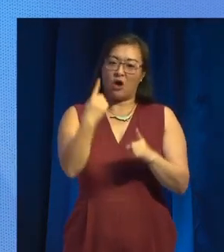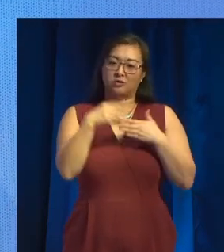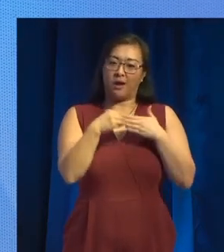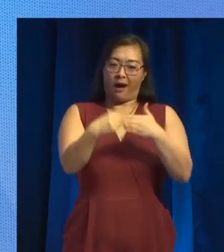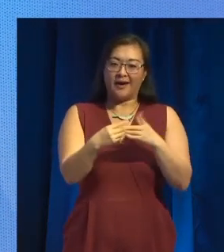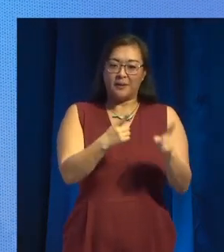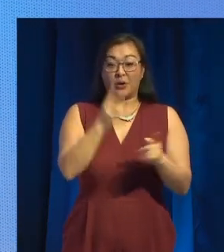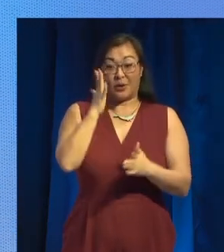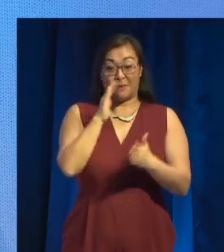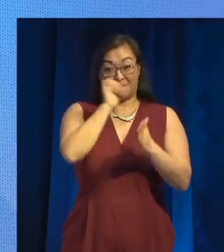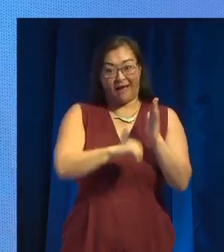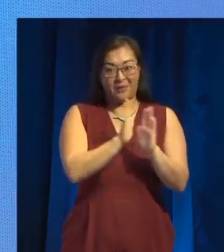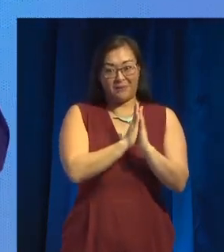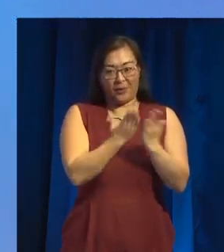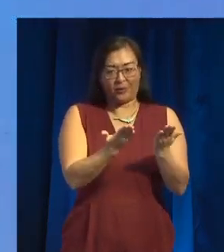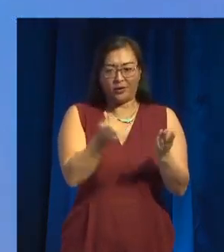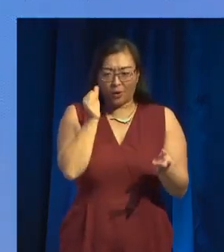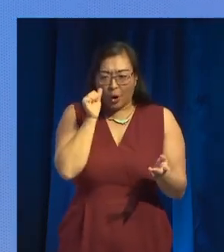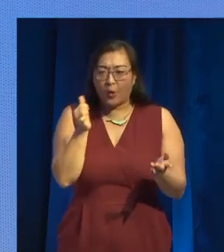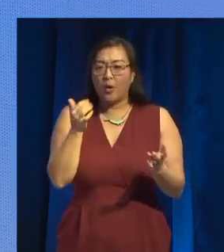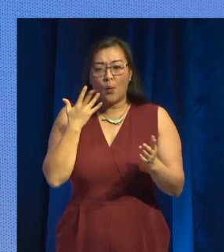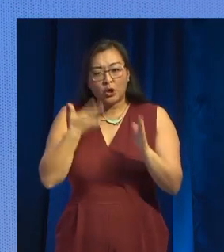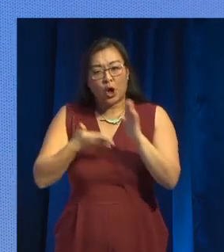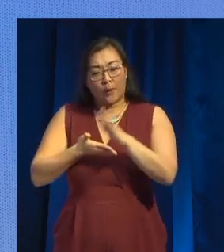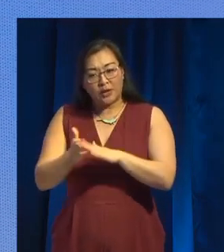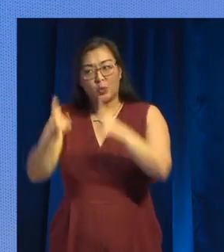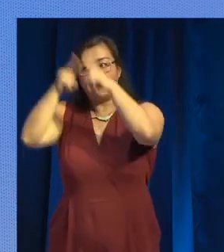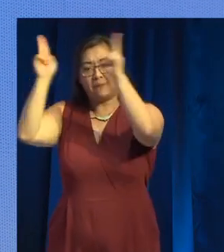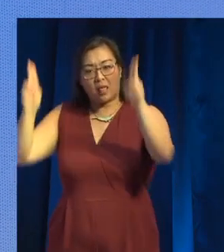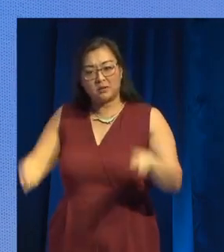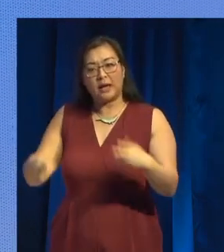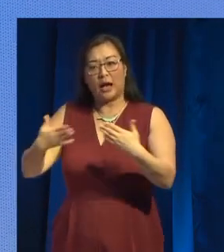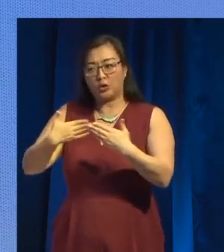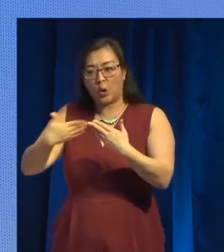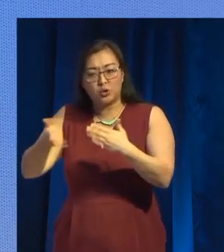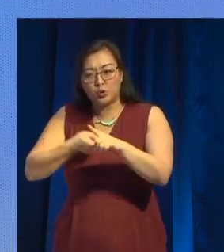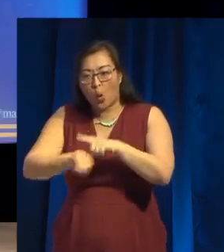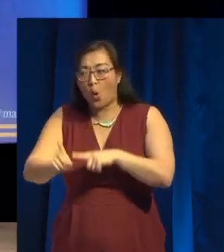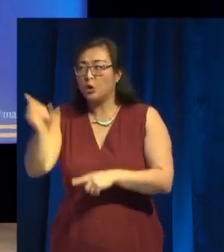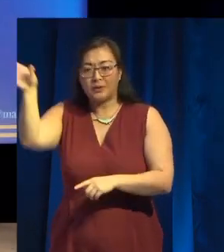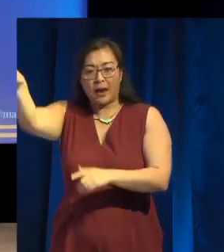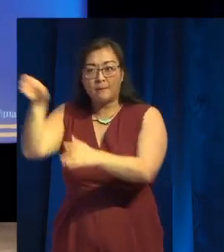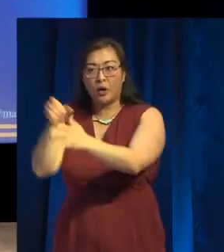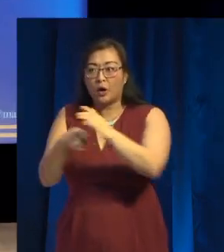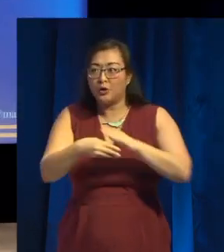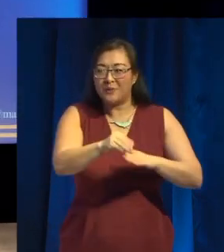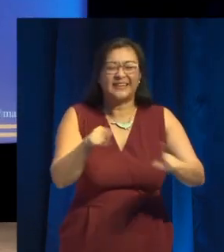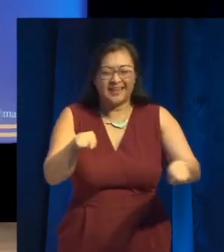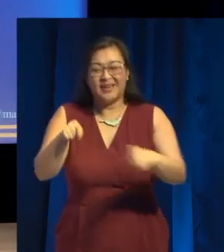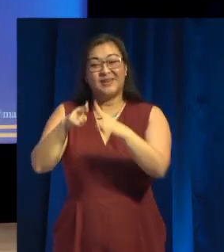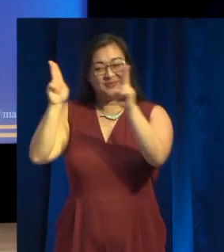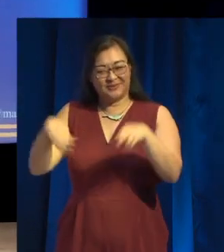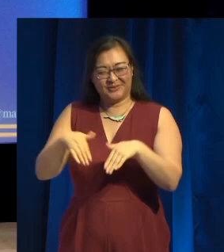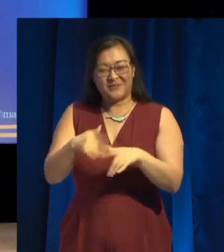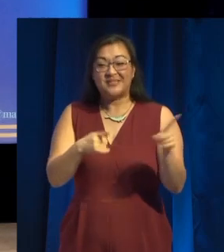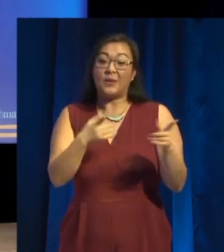from a store. You know when you go into the door of a physical building, and you take a book off a shelf? Yeah, one of those things. He wrote this book, and this is